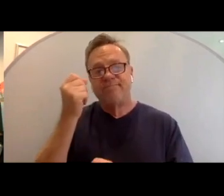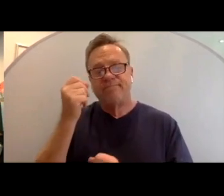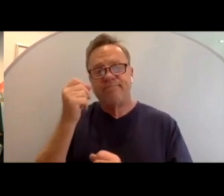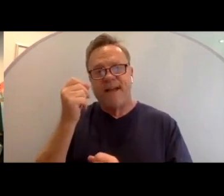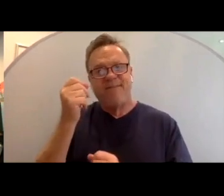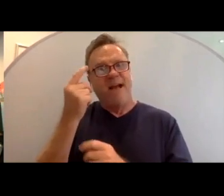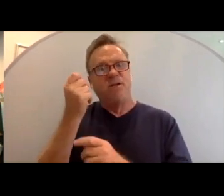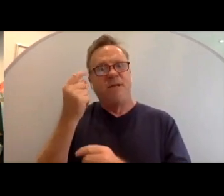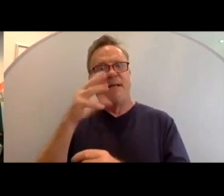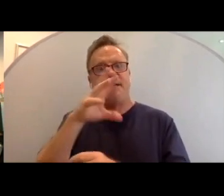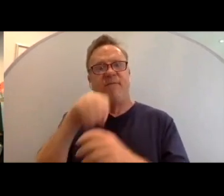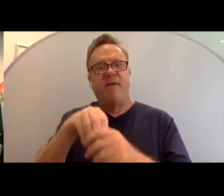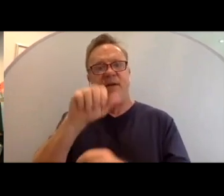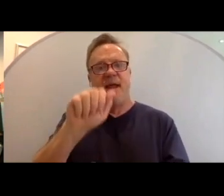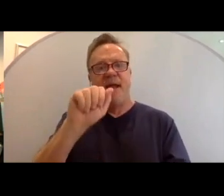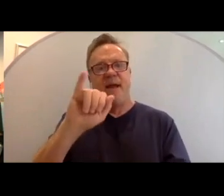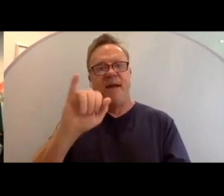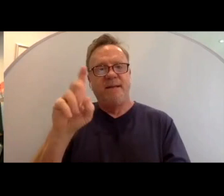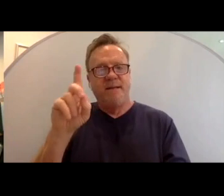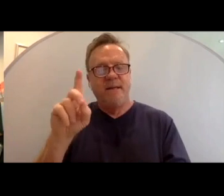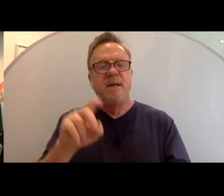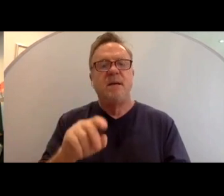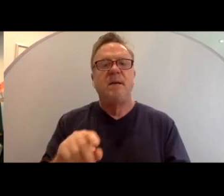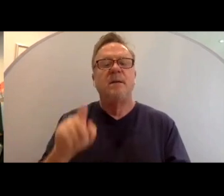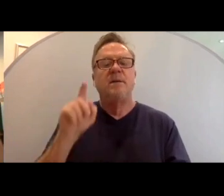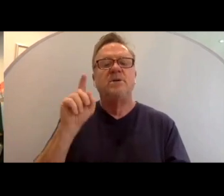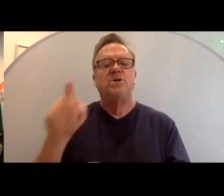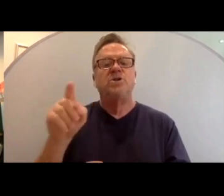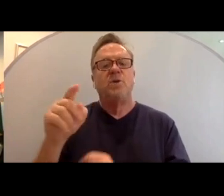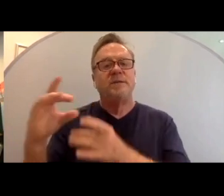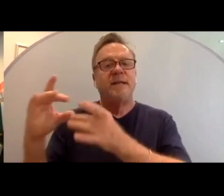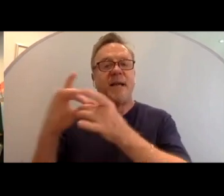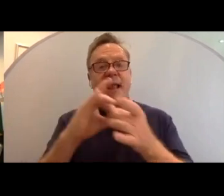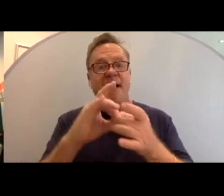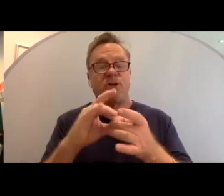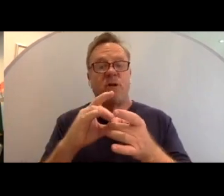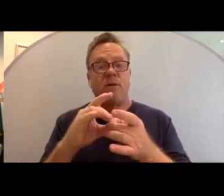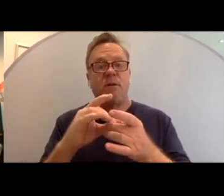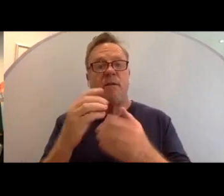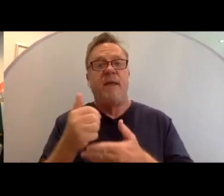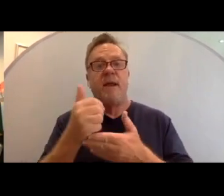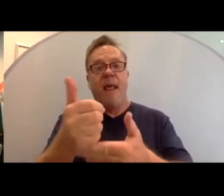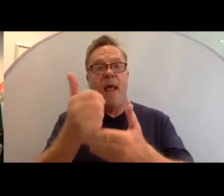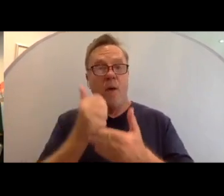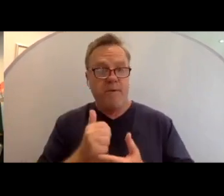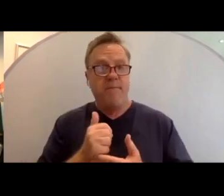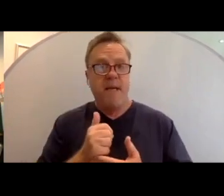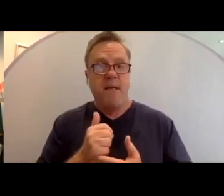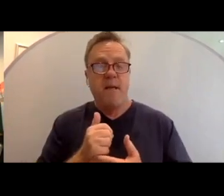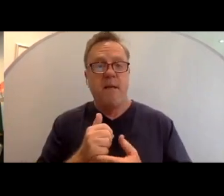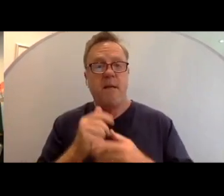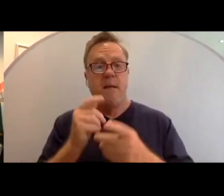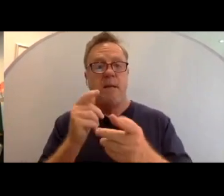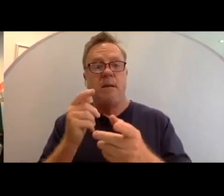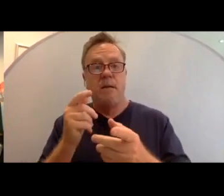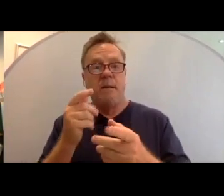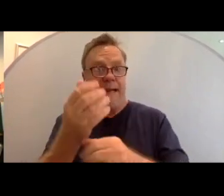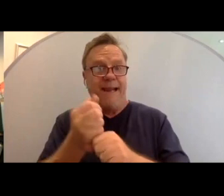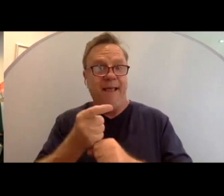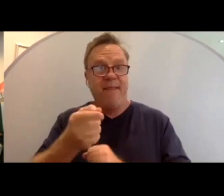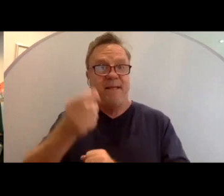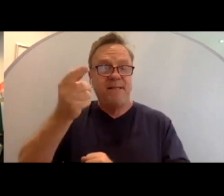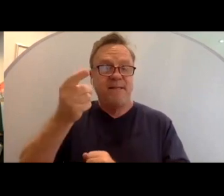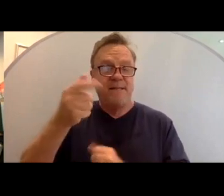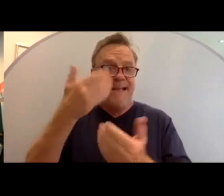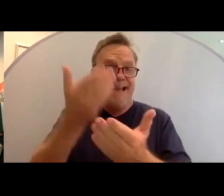AAICD. She was the connection that helped me get to this presentation today.